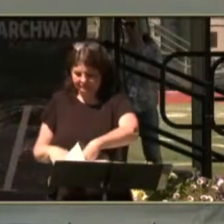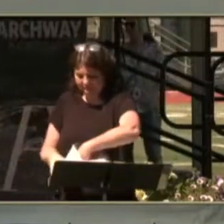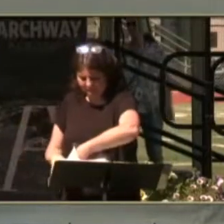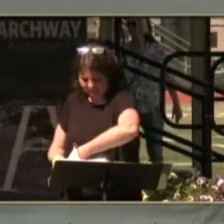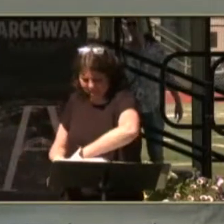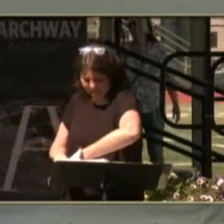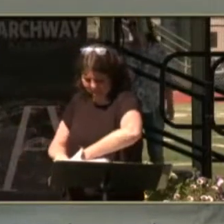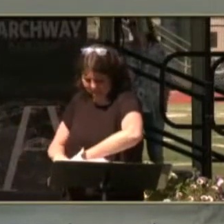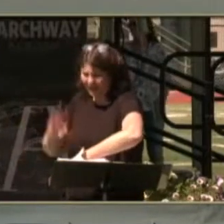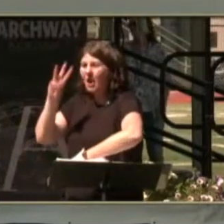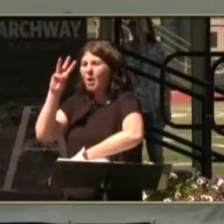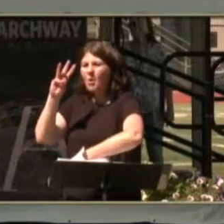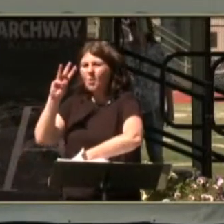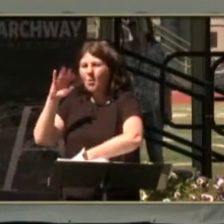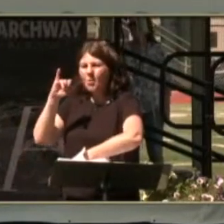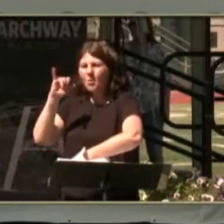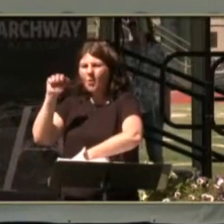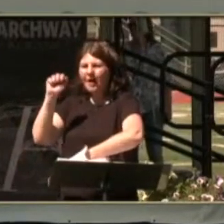Wyatt Cruz